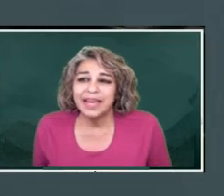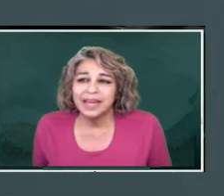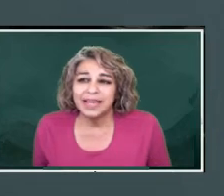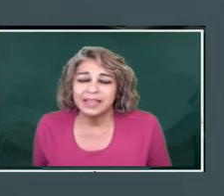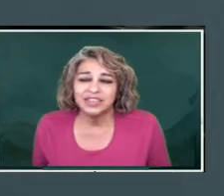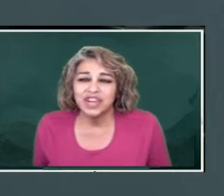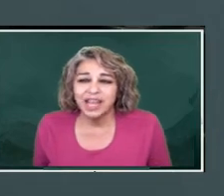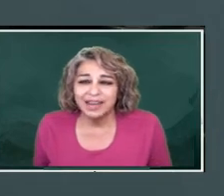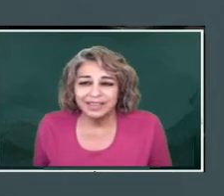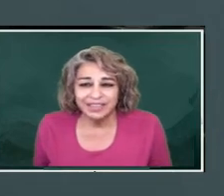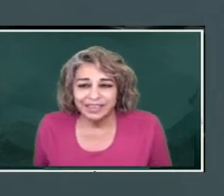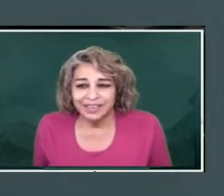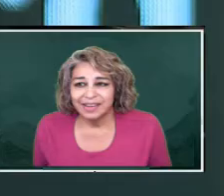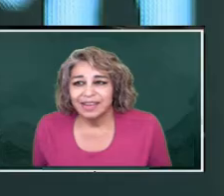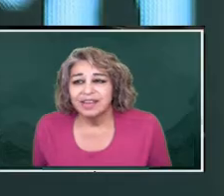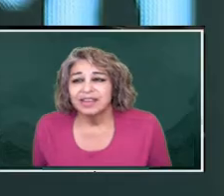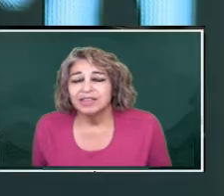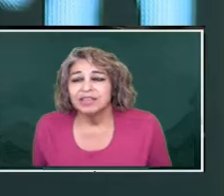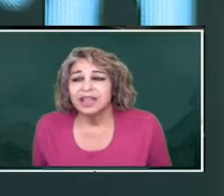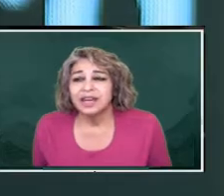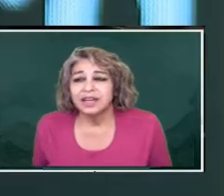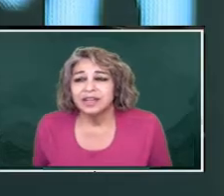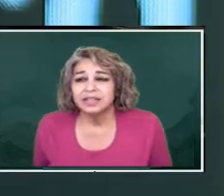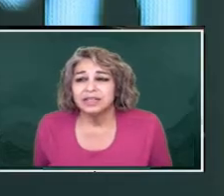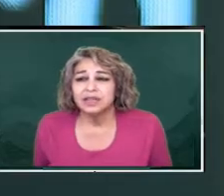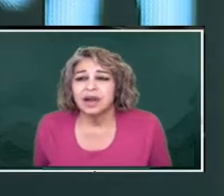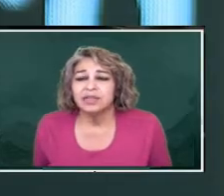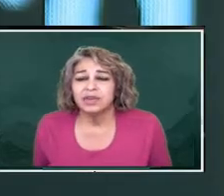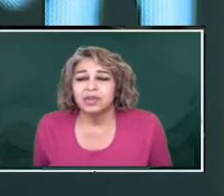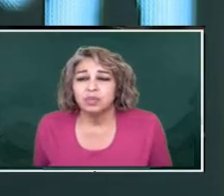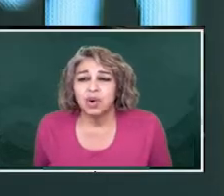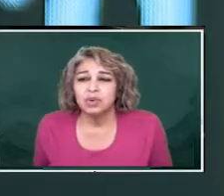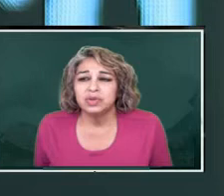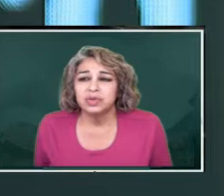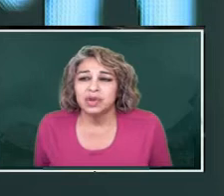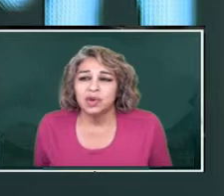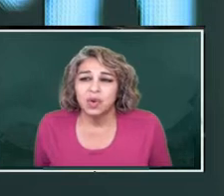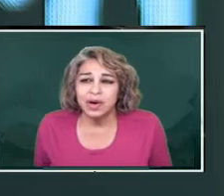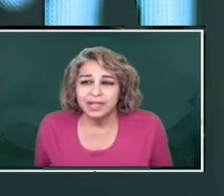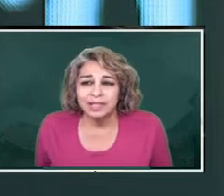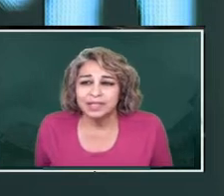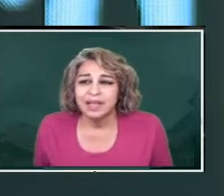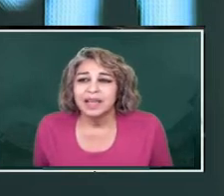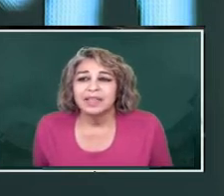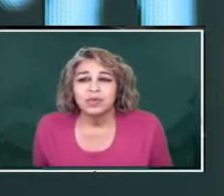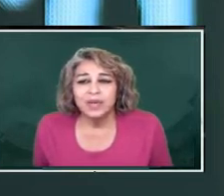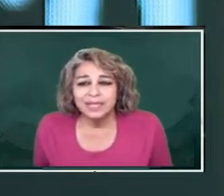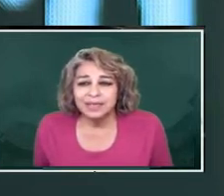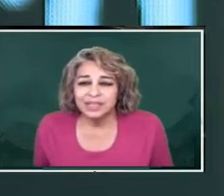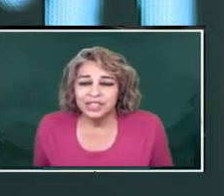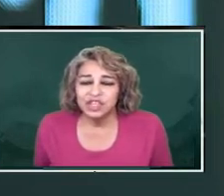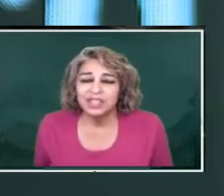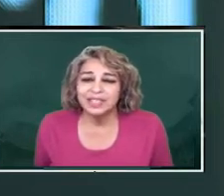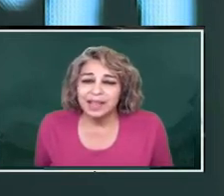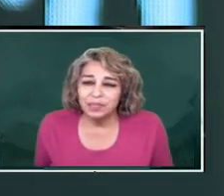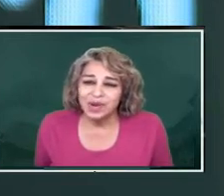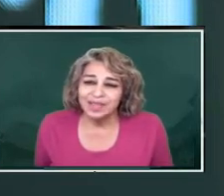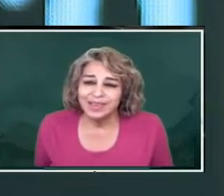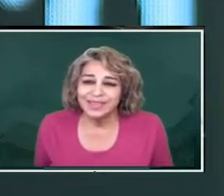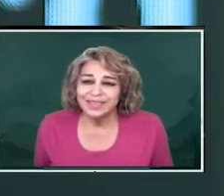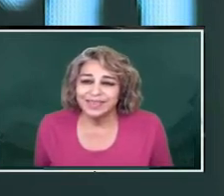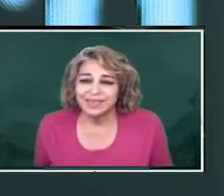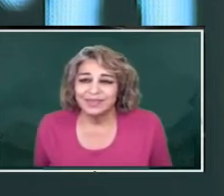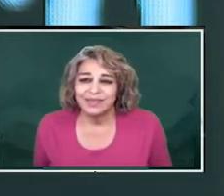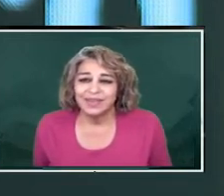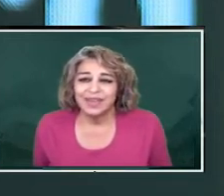gaining the change that is on the road to concordance. We should celebrate